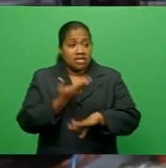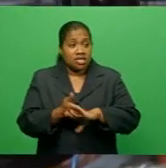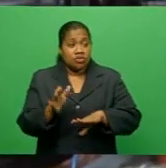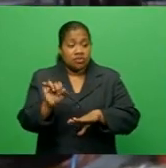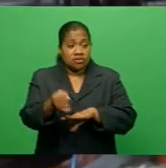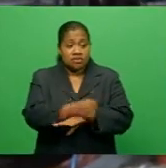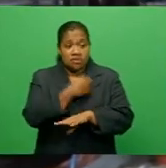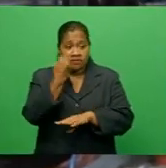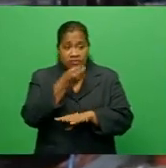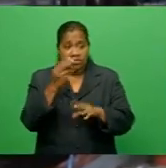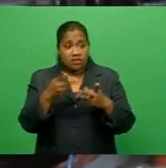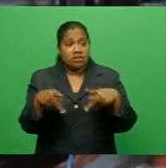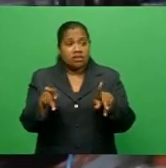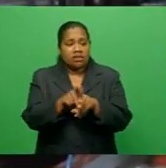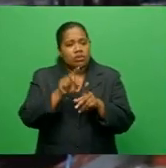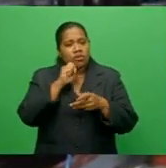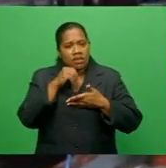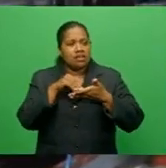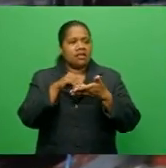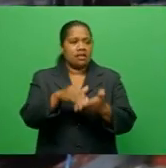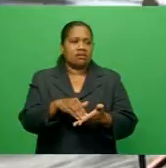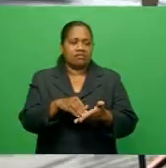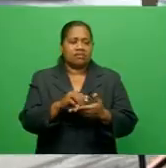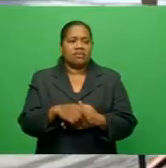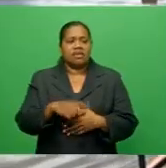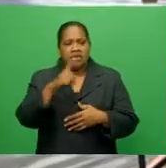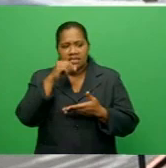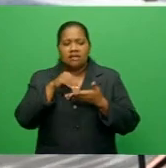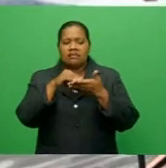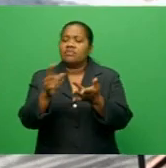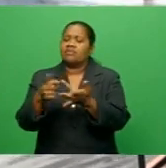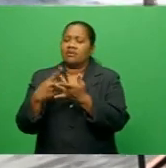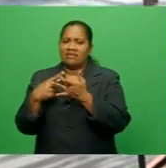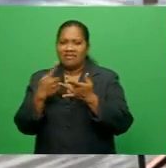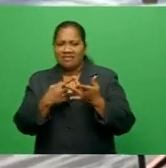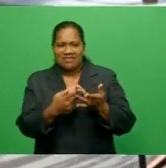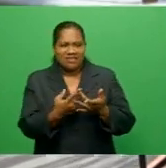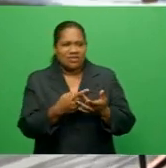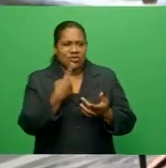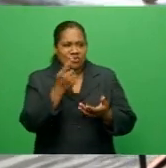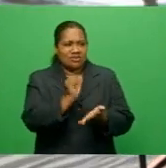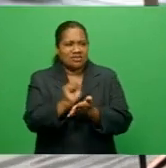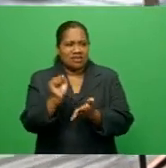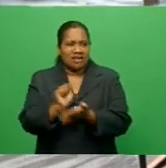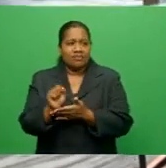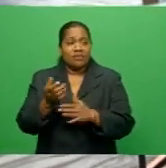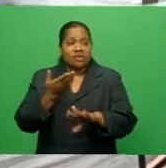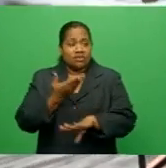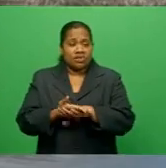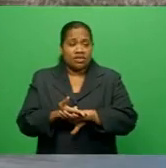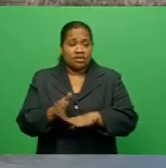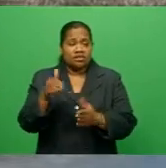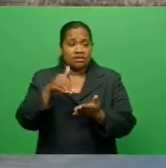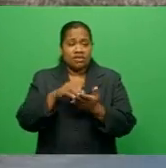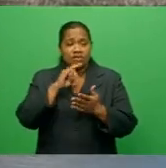will also be able to cater for a large number of vendors. The new center will be located across the Lombasa River opposite the existing